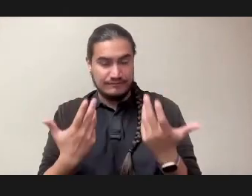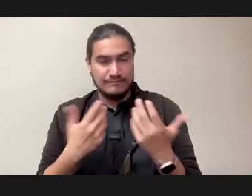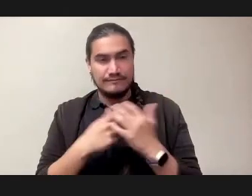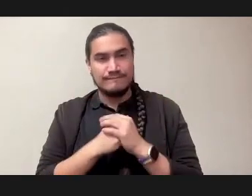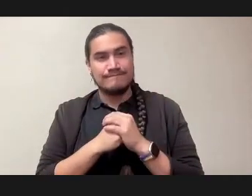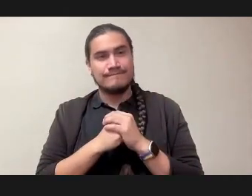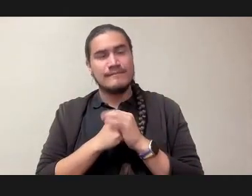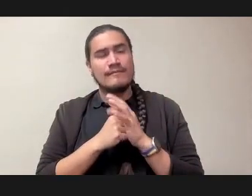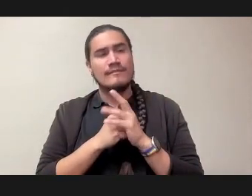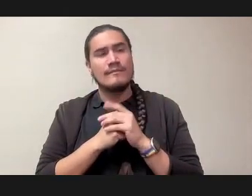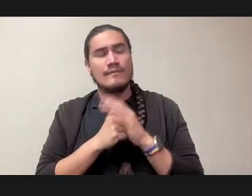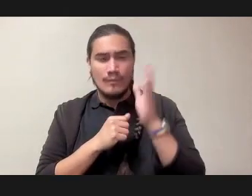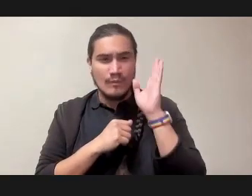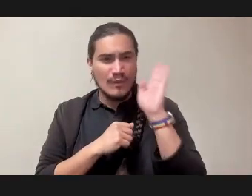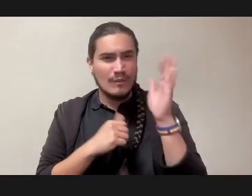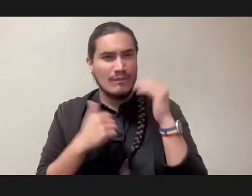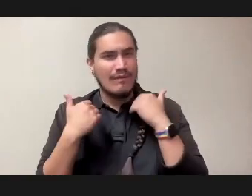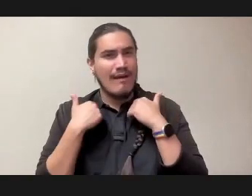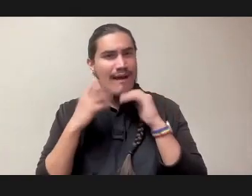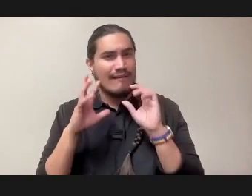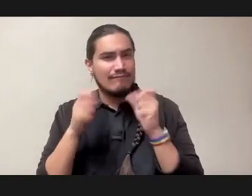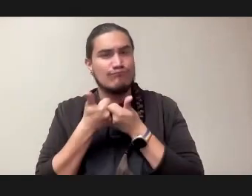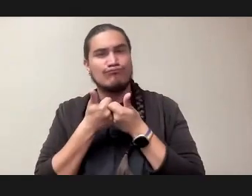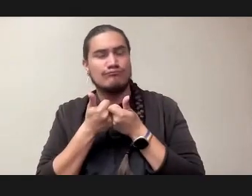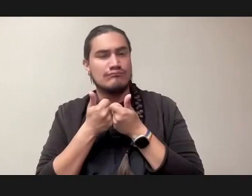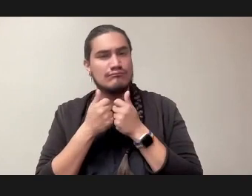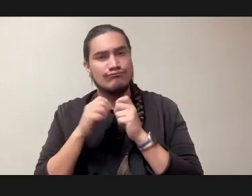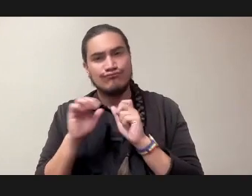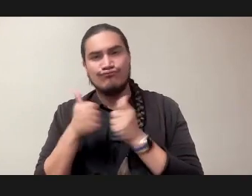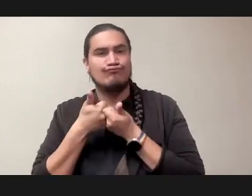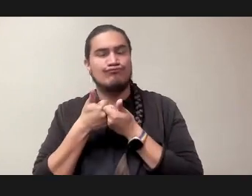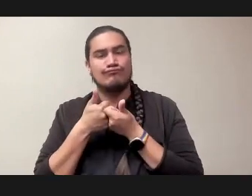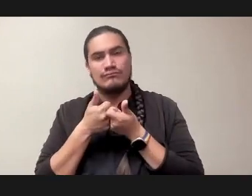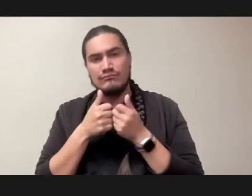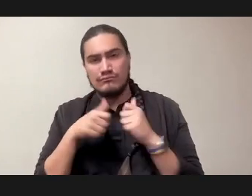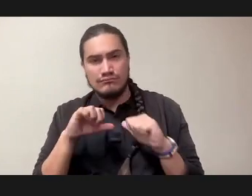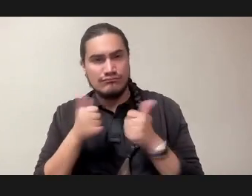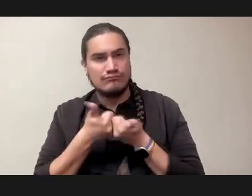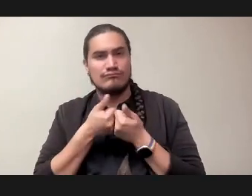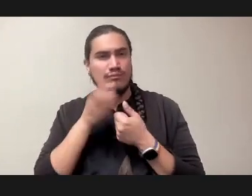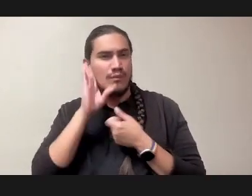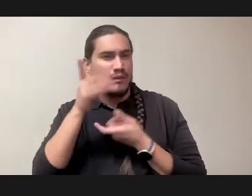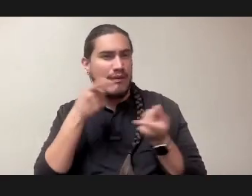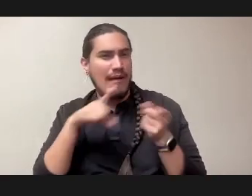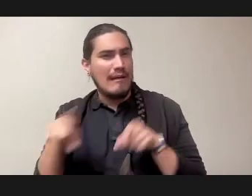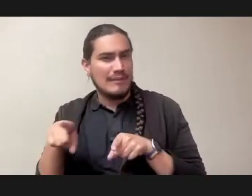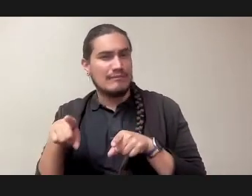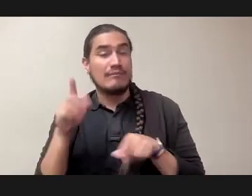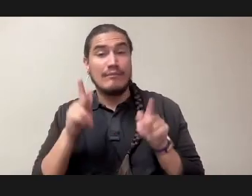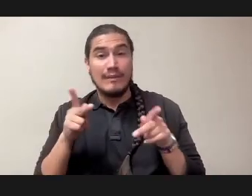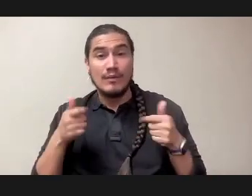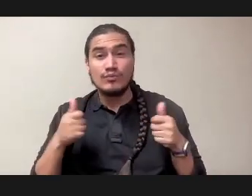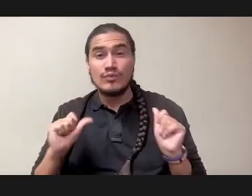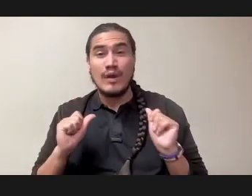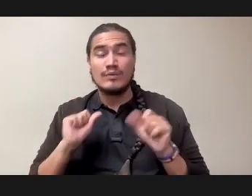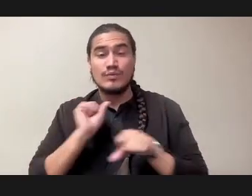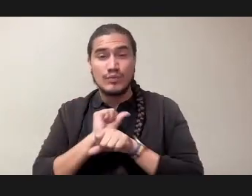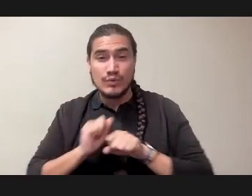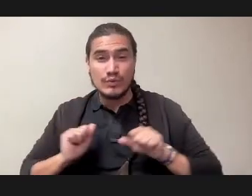There's going to be frictions, as folks try to work together, or even as there's divisive